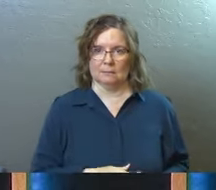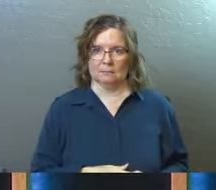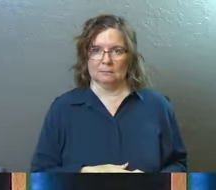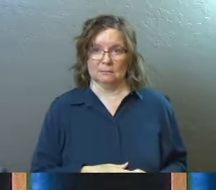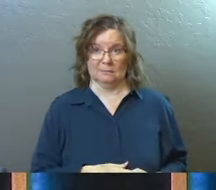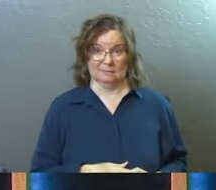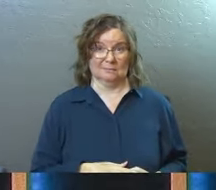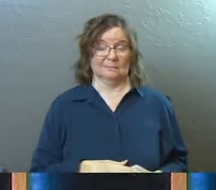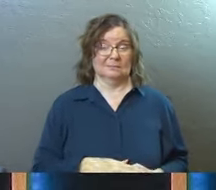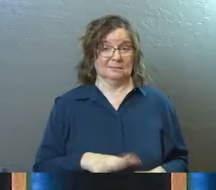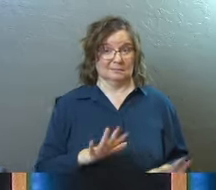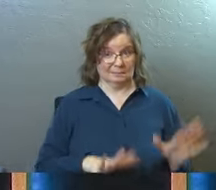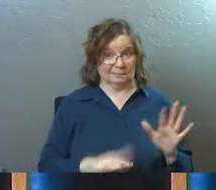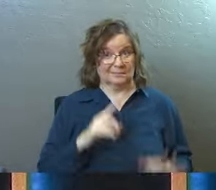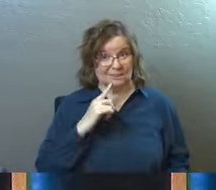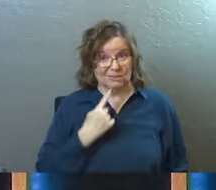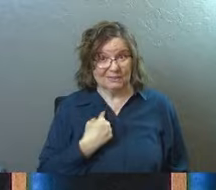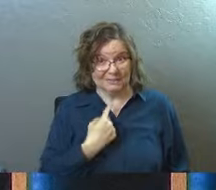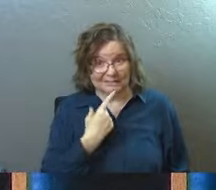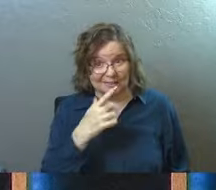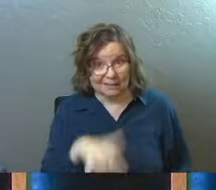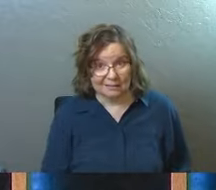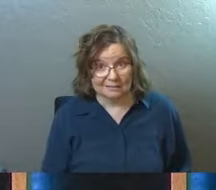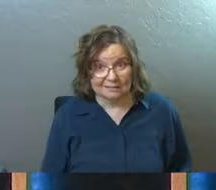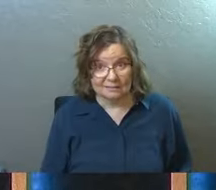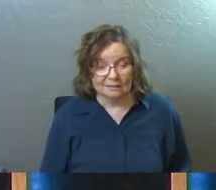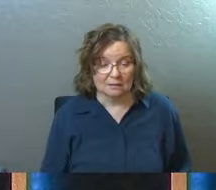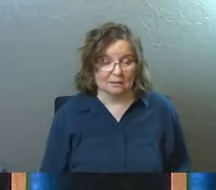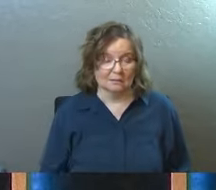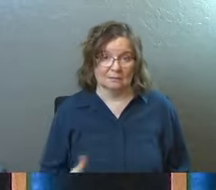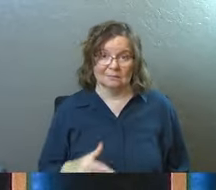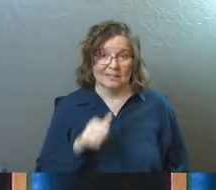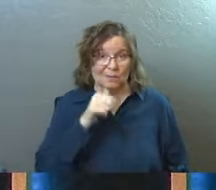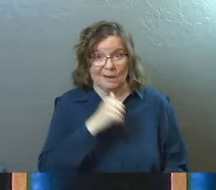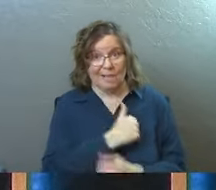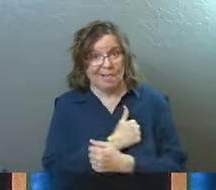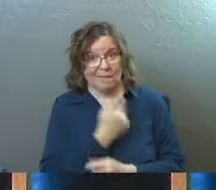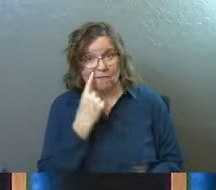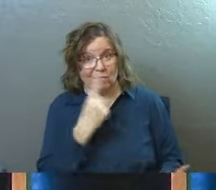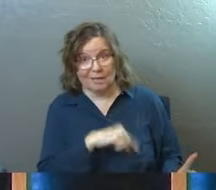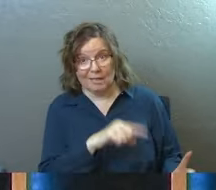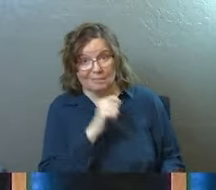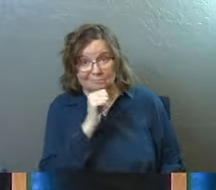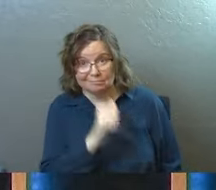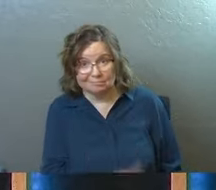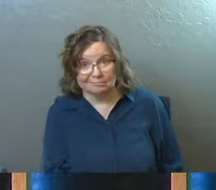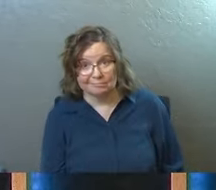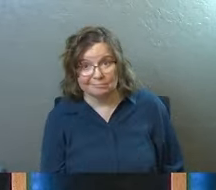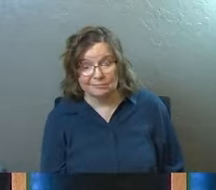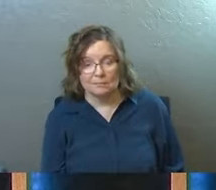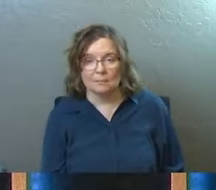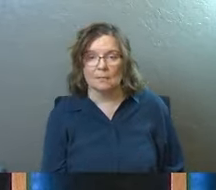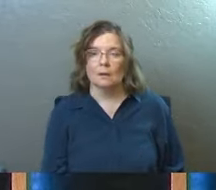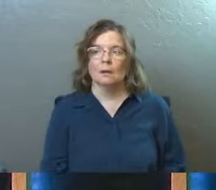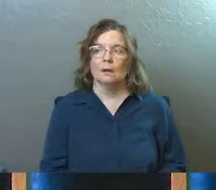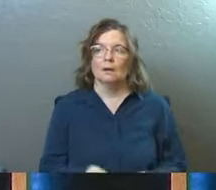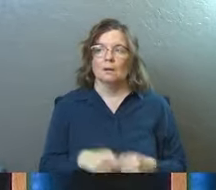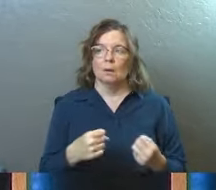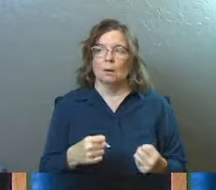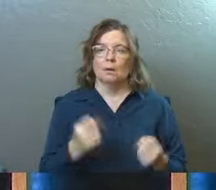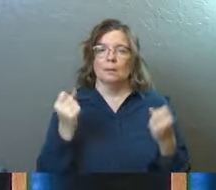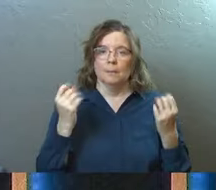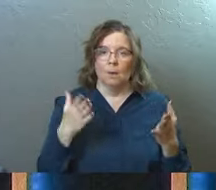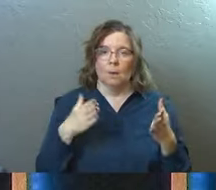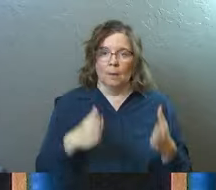Not making this up. So I mean, there wasn't a lot of love, you know what I mean? So broken in